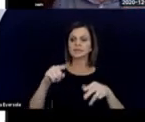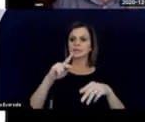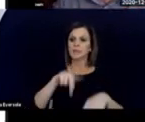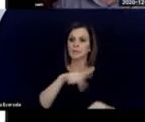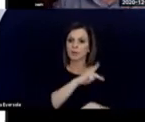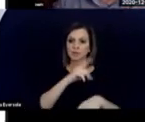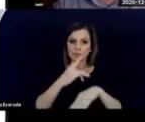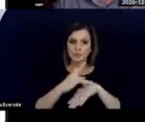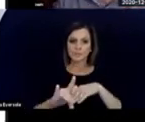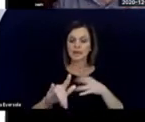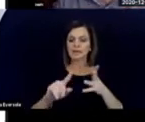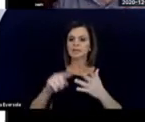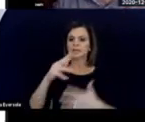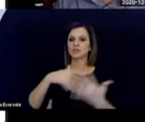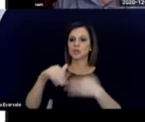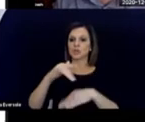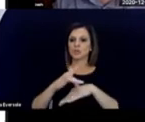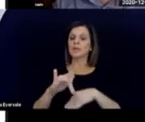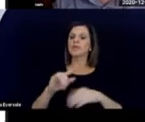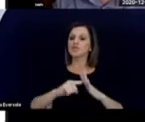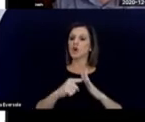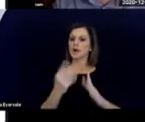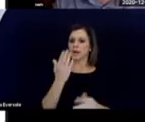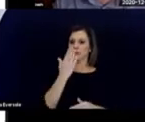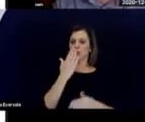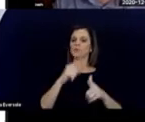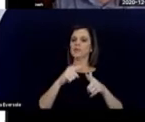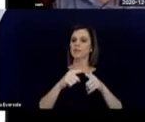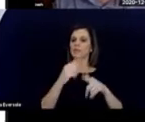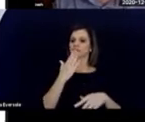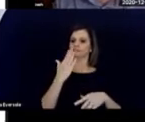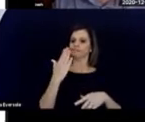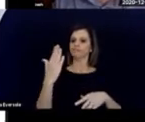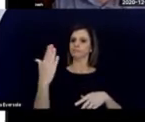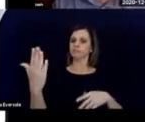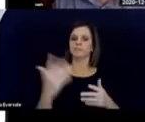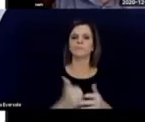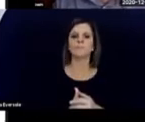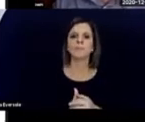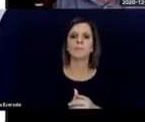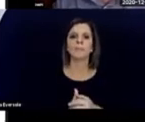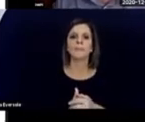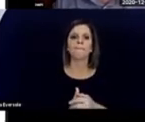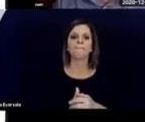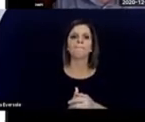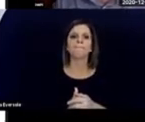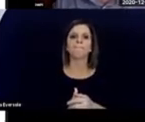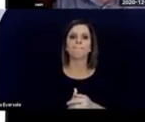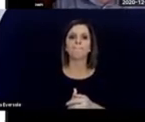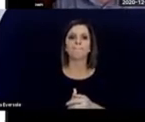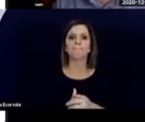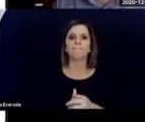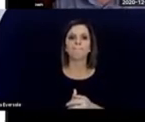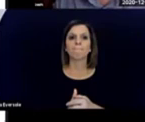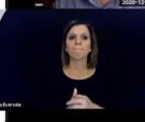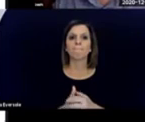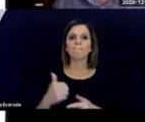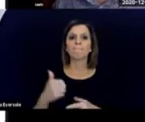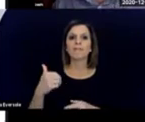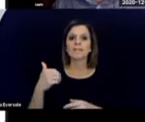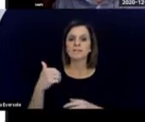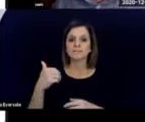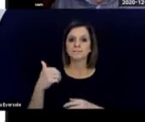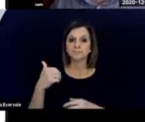over time. And I'll say a little bit about Tony's three key elements, just a little tiny bit.